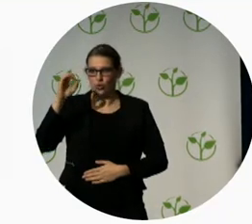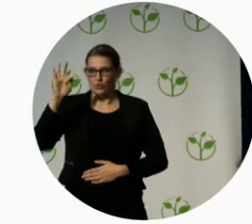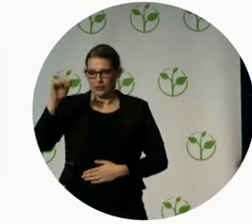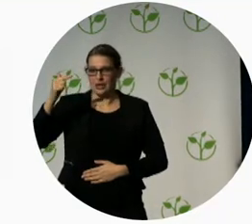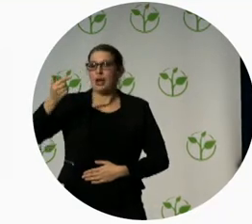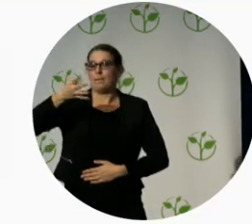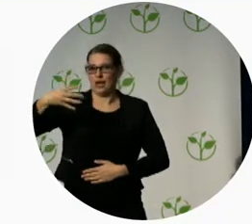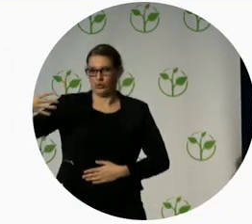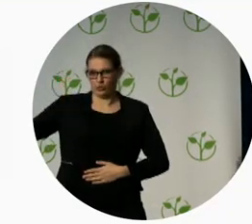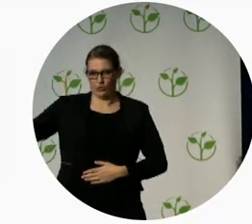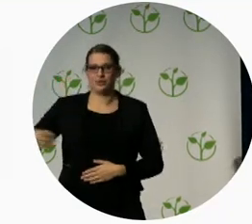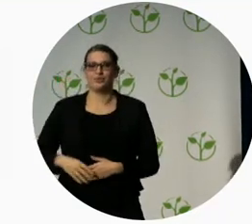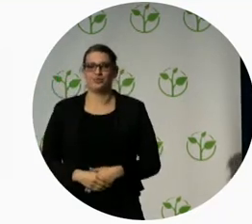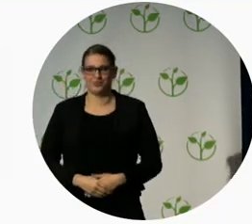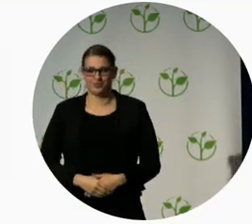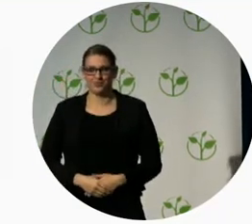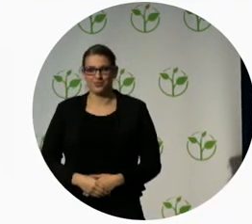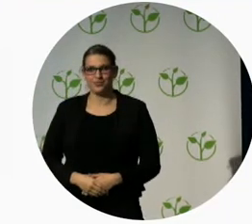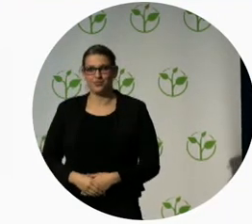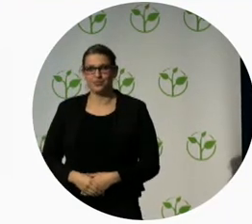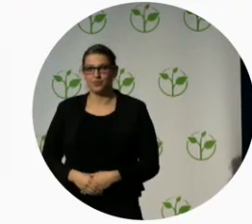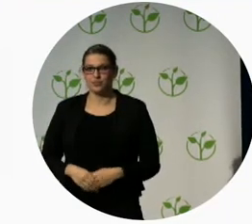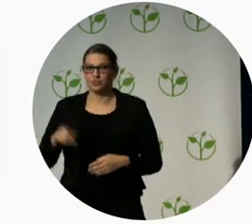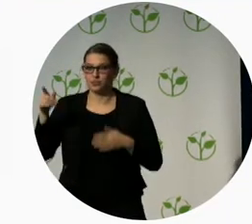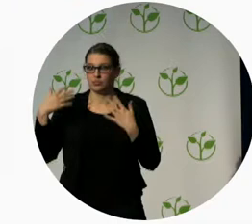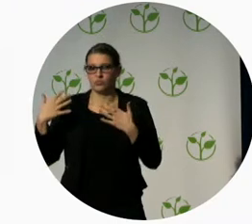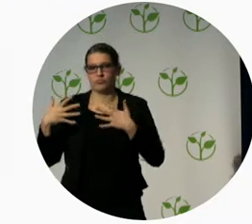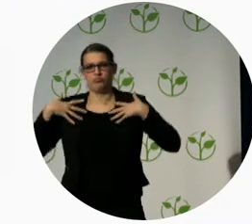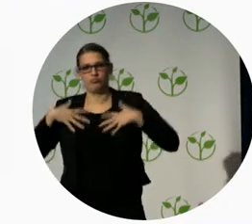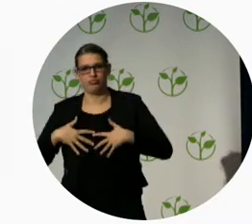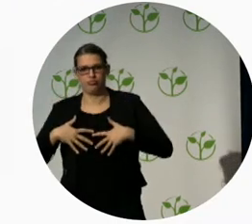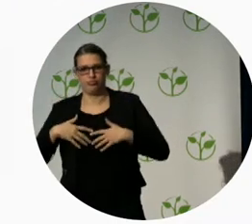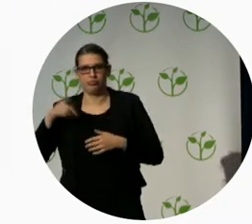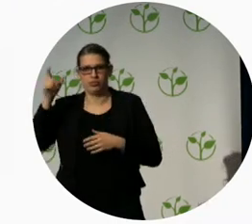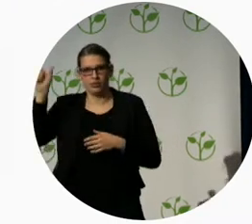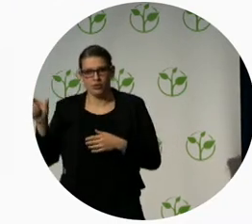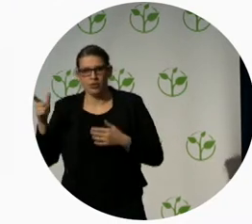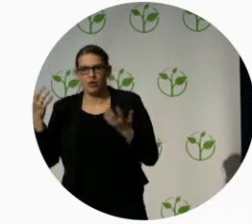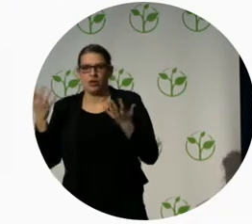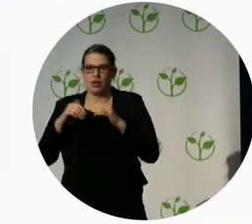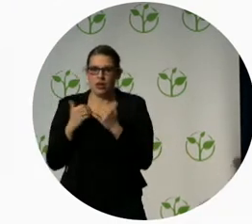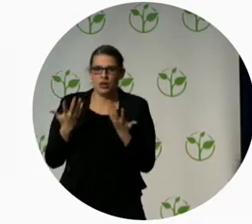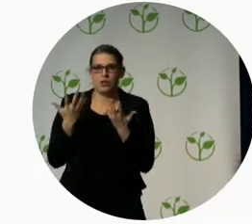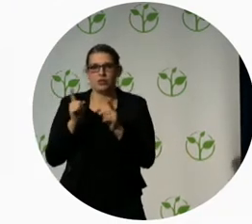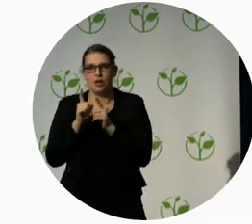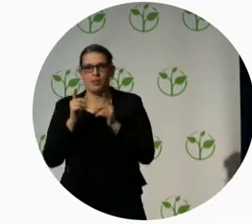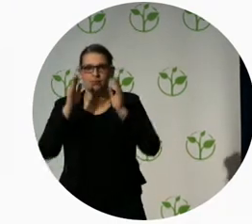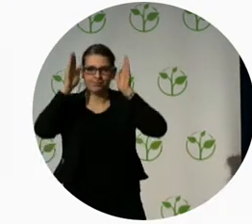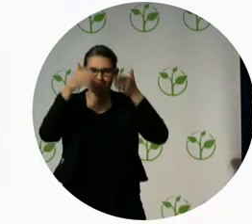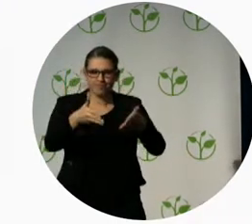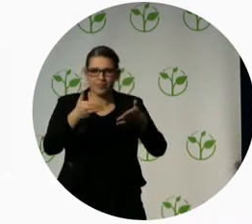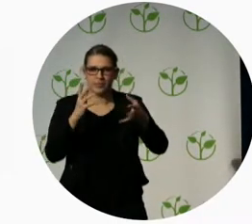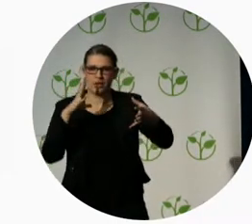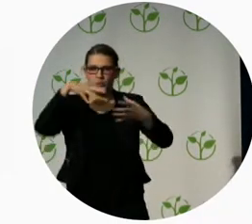So whenever we're talking our work around inclusion, everybody says, have you Hector'd it? Because he is the guy that